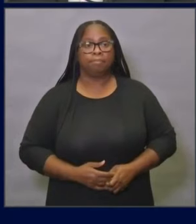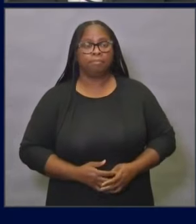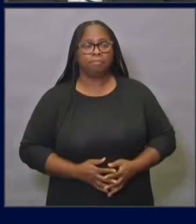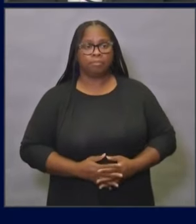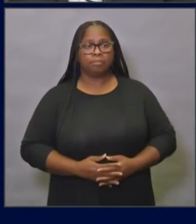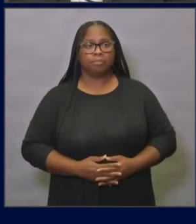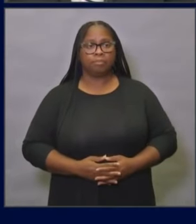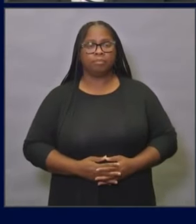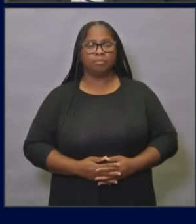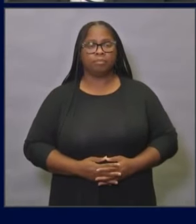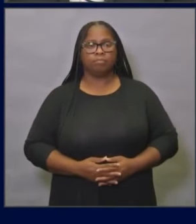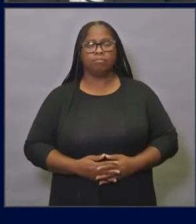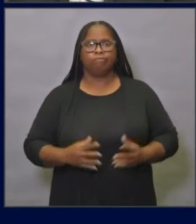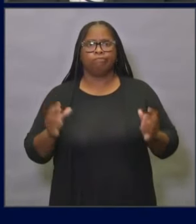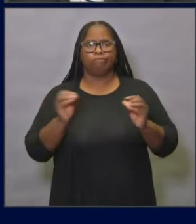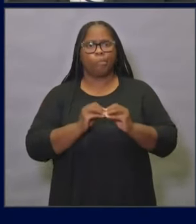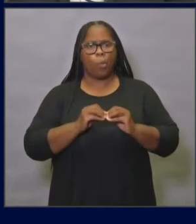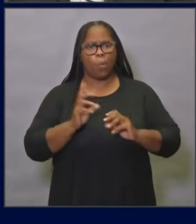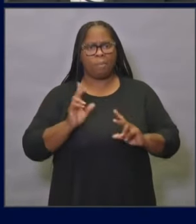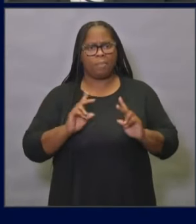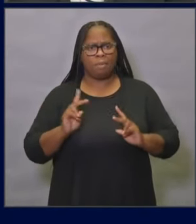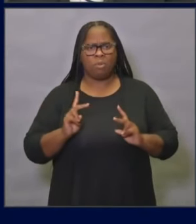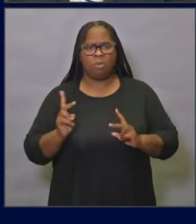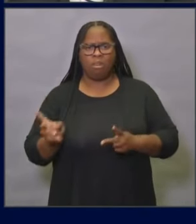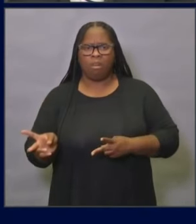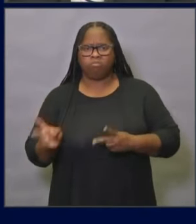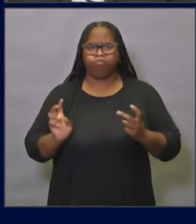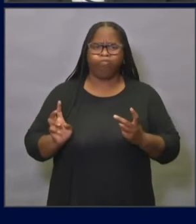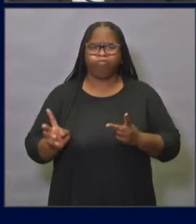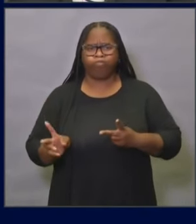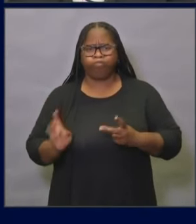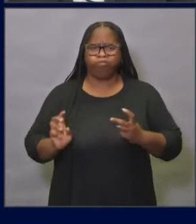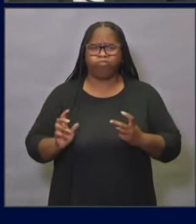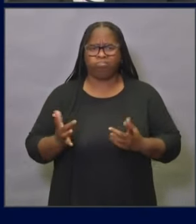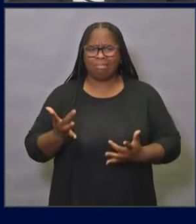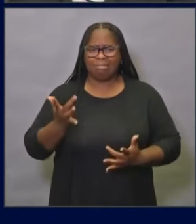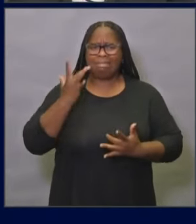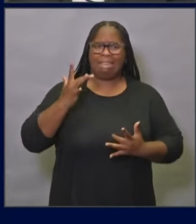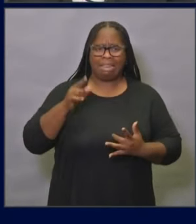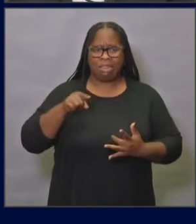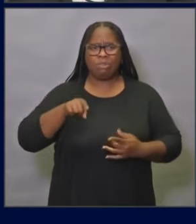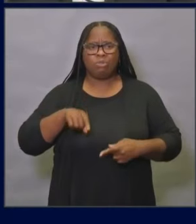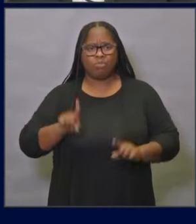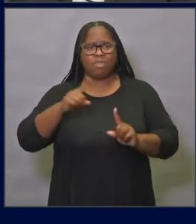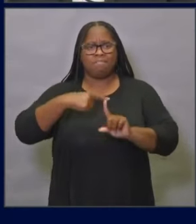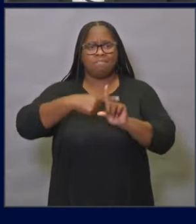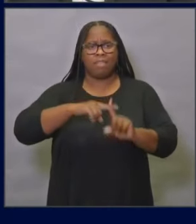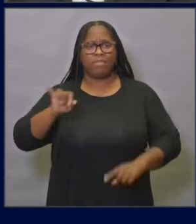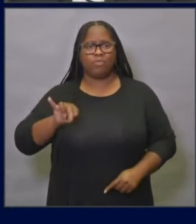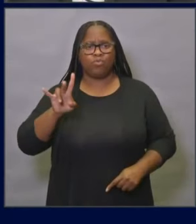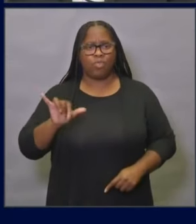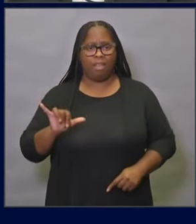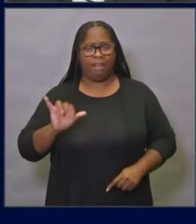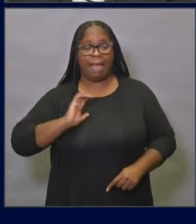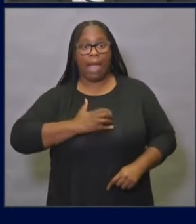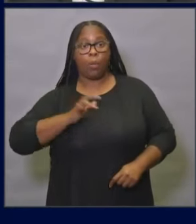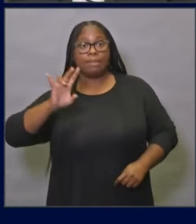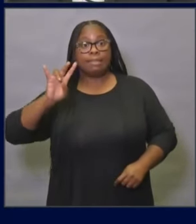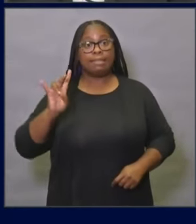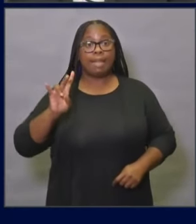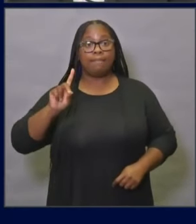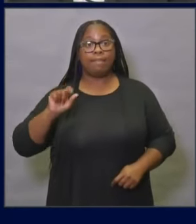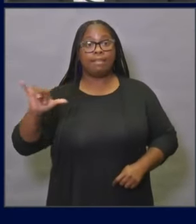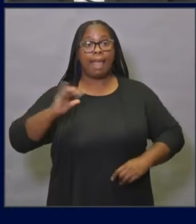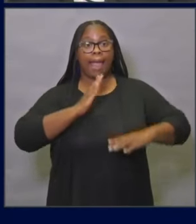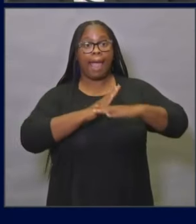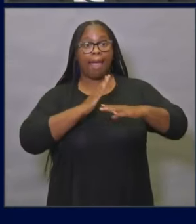As we saw more people beginning to become seriously ill with the virus in mid-July, unfortunately, the seven-day average of people passing